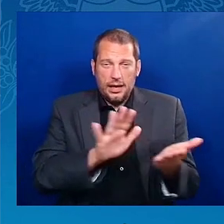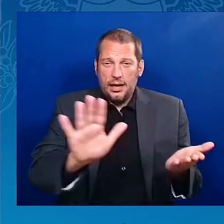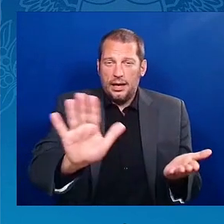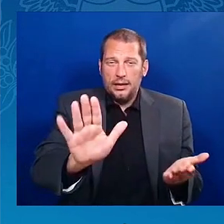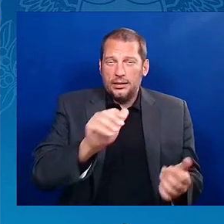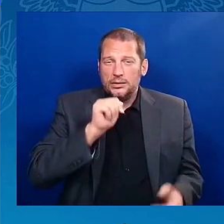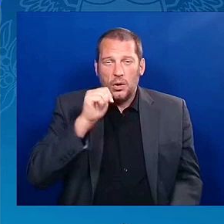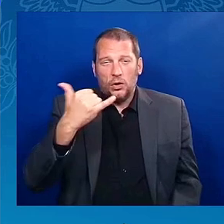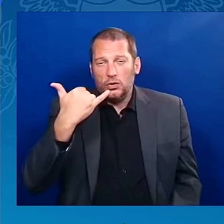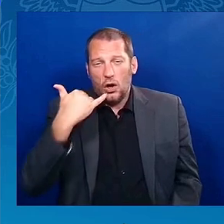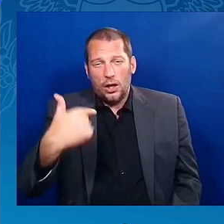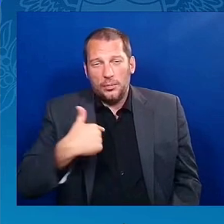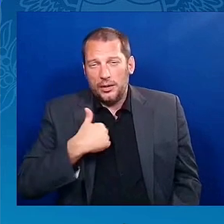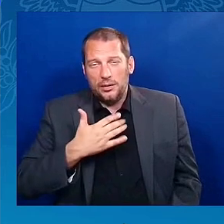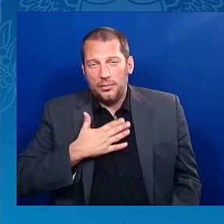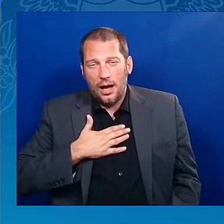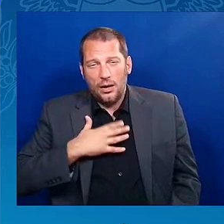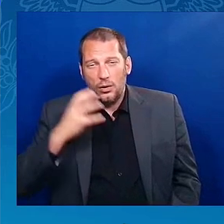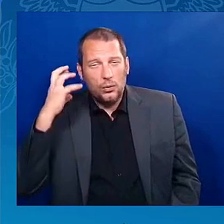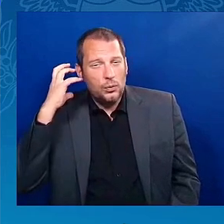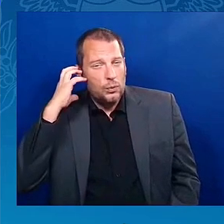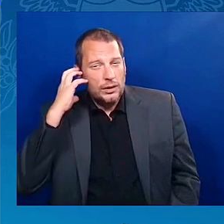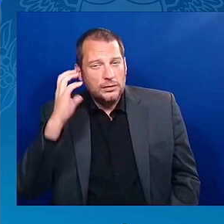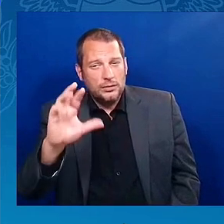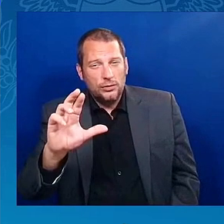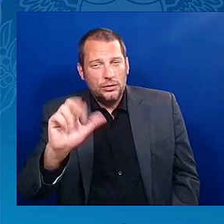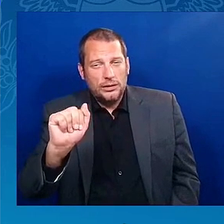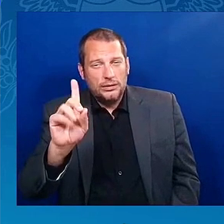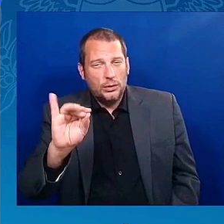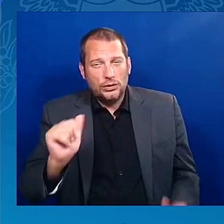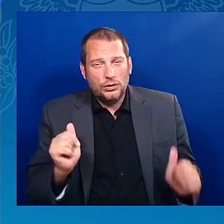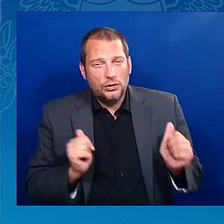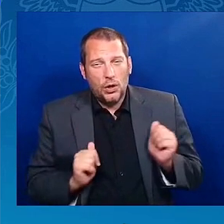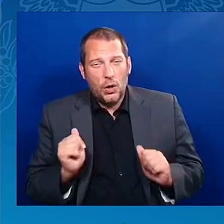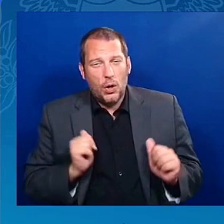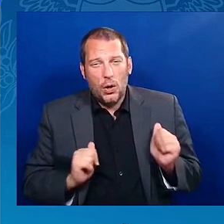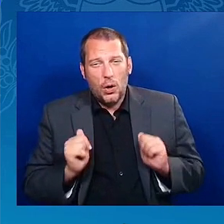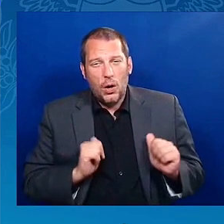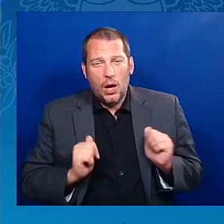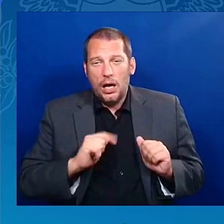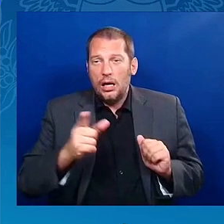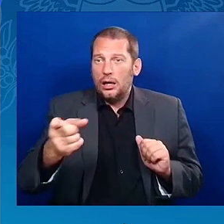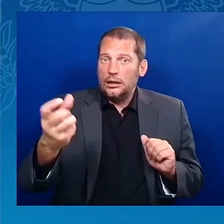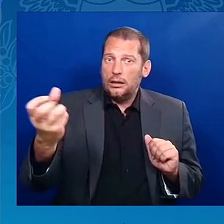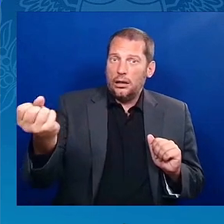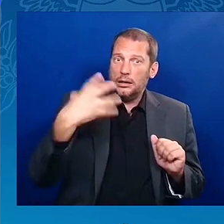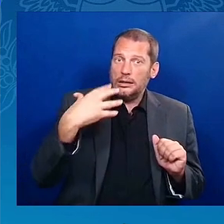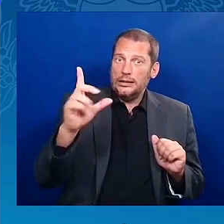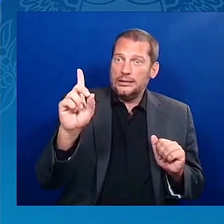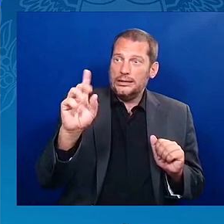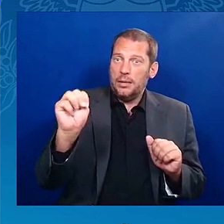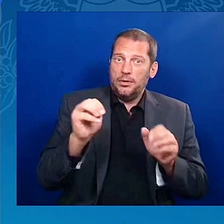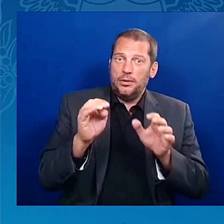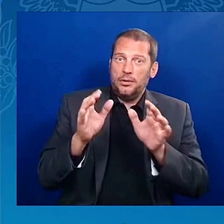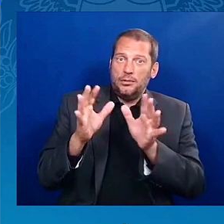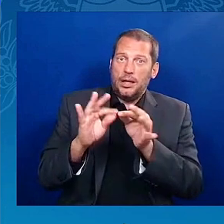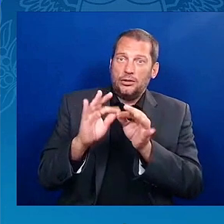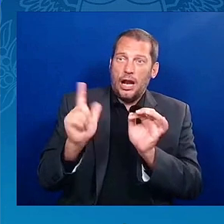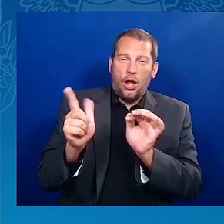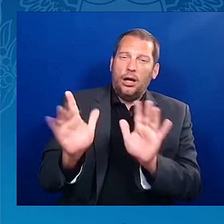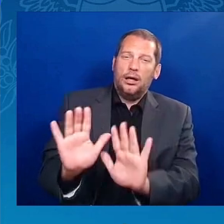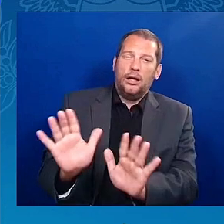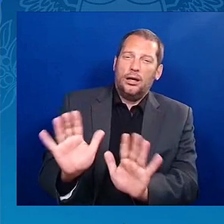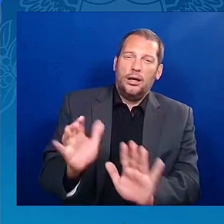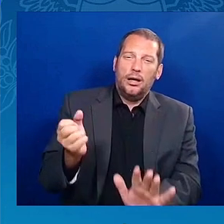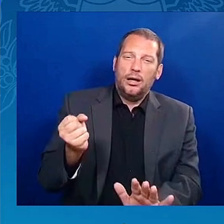talking about why you ain't ask no hard-hitting questions, that ain't what this is. I'm throwing a lob. This is an alley-oop for a dunk.